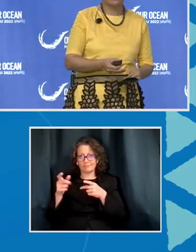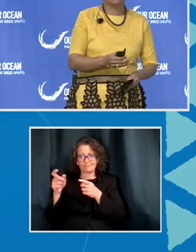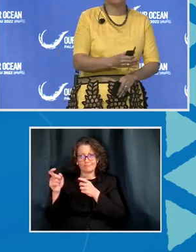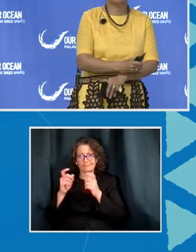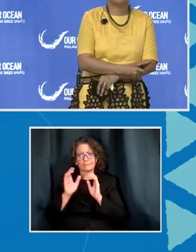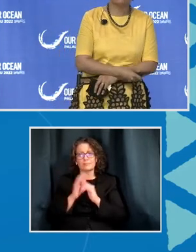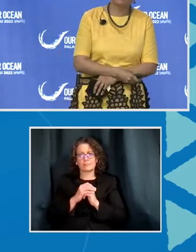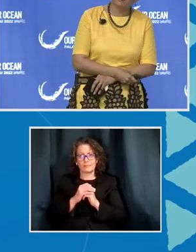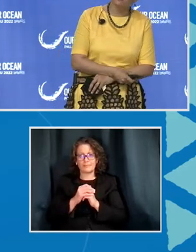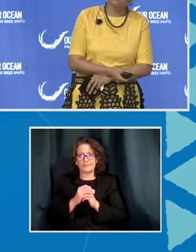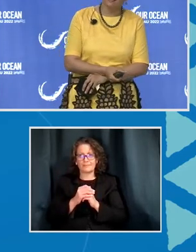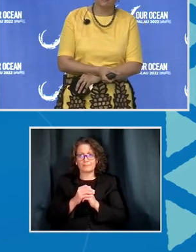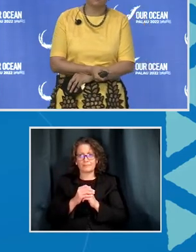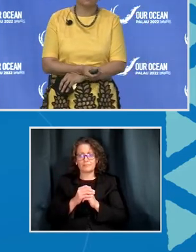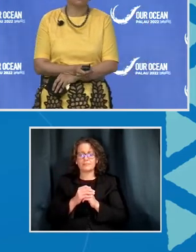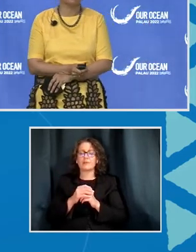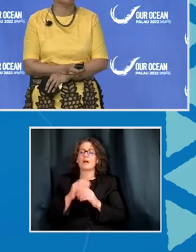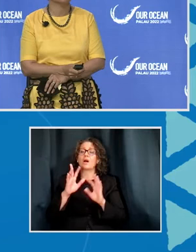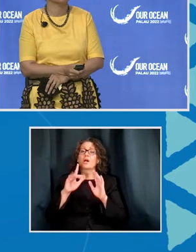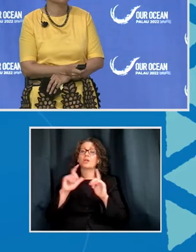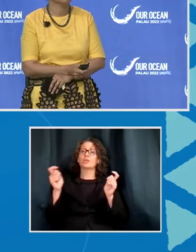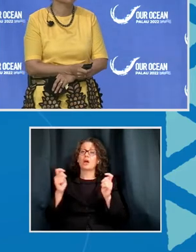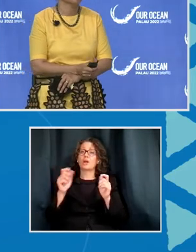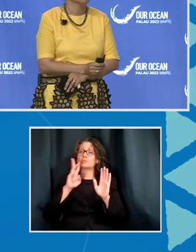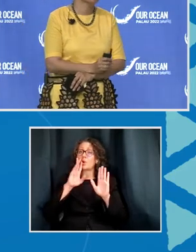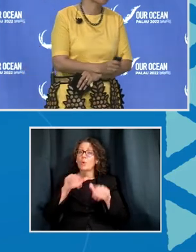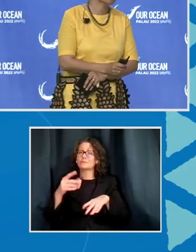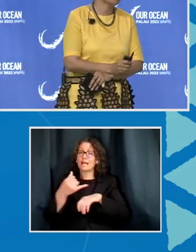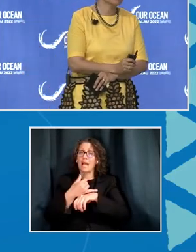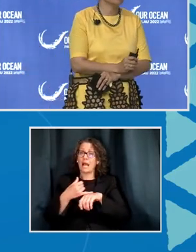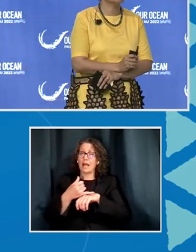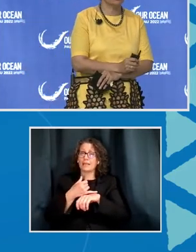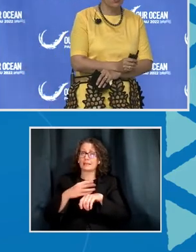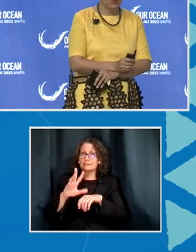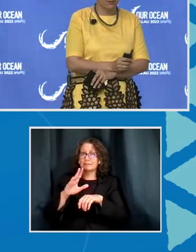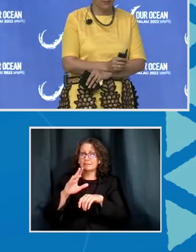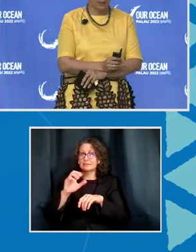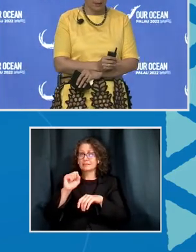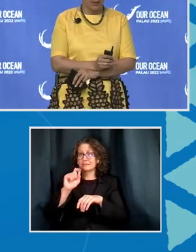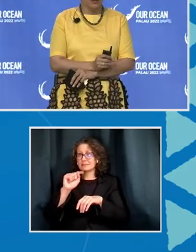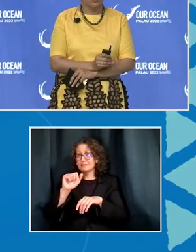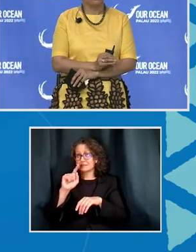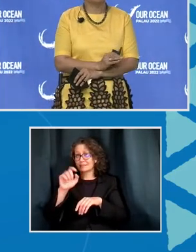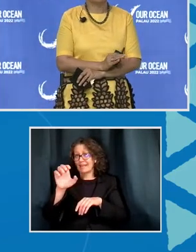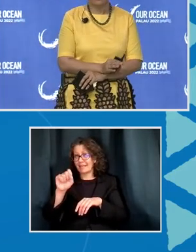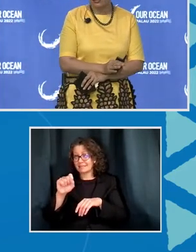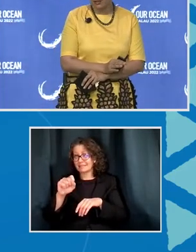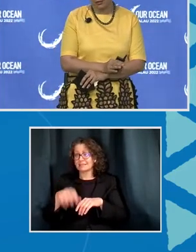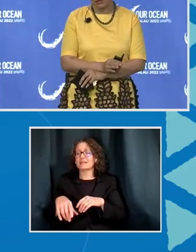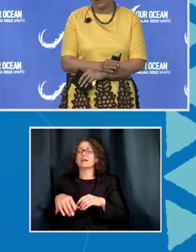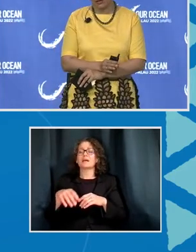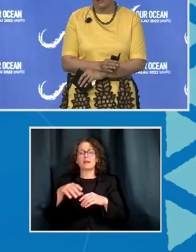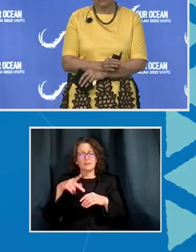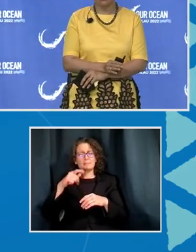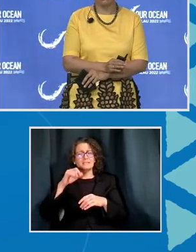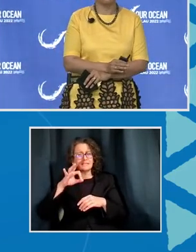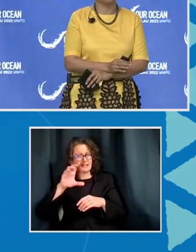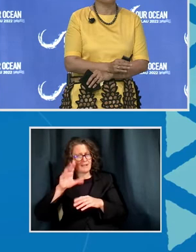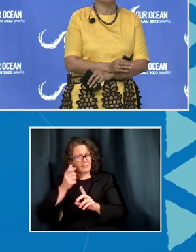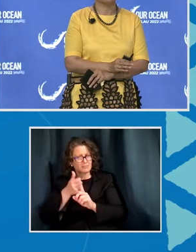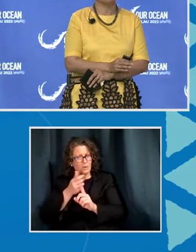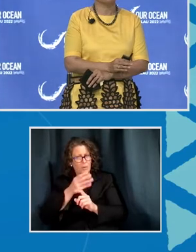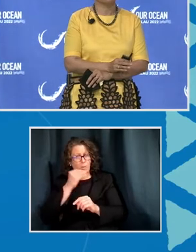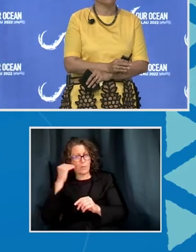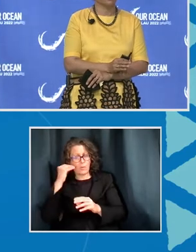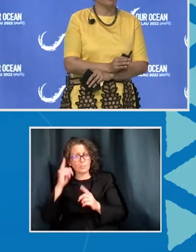As large ocean islands states, the Pacific is home to the largest tuna stocks in the